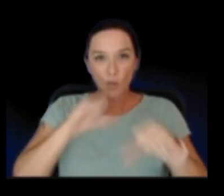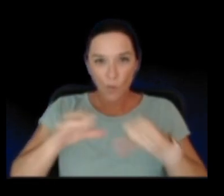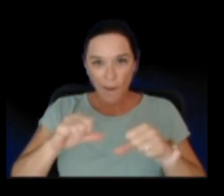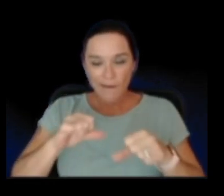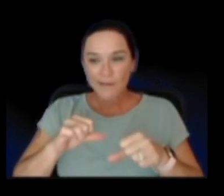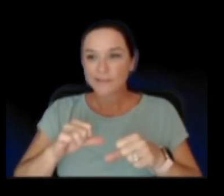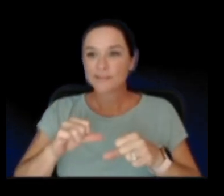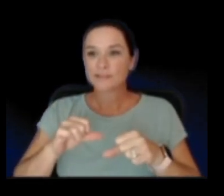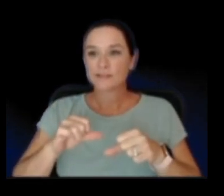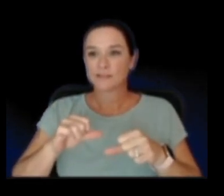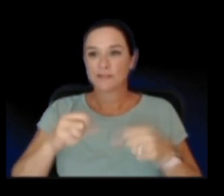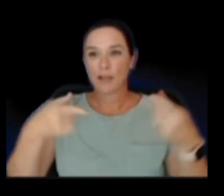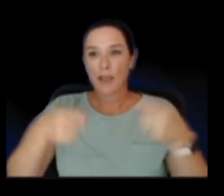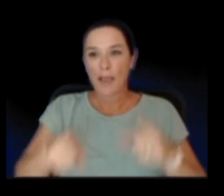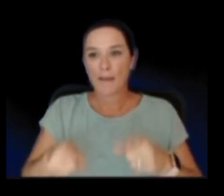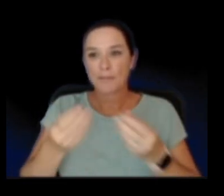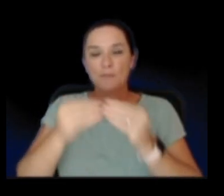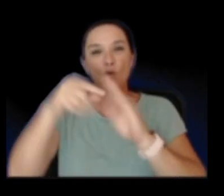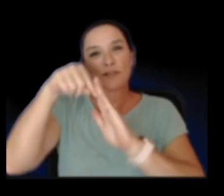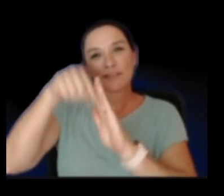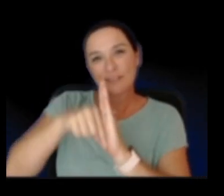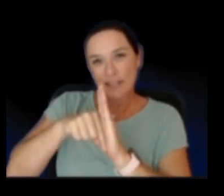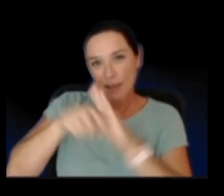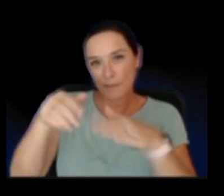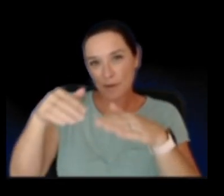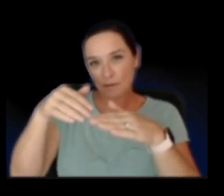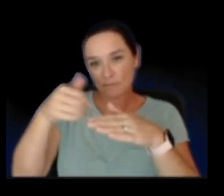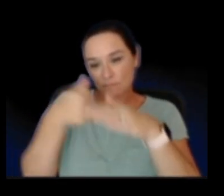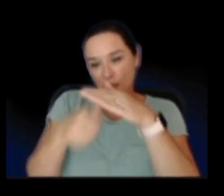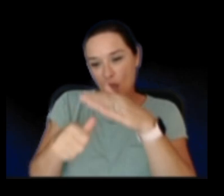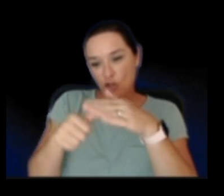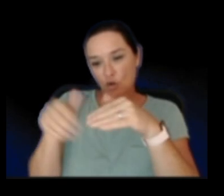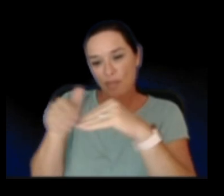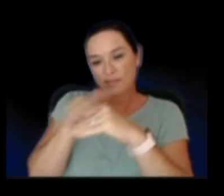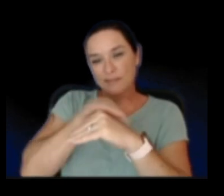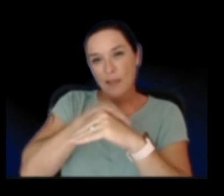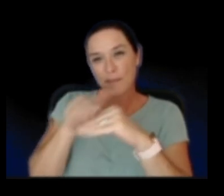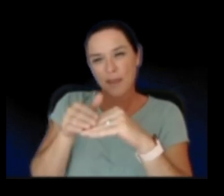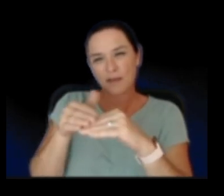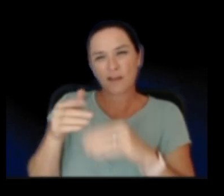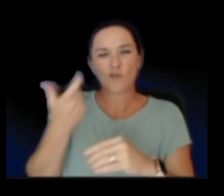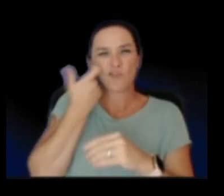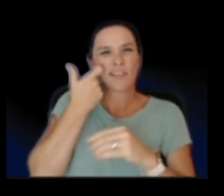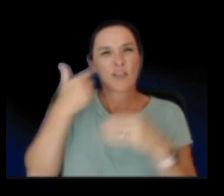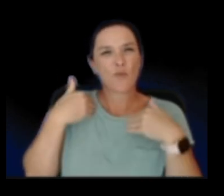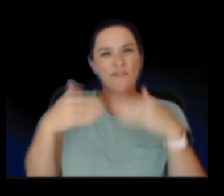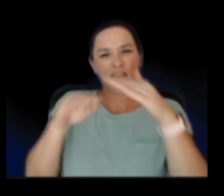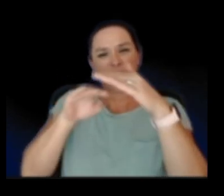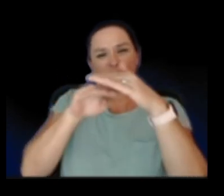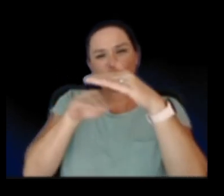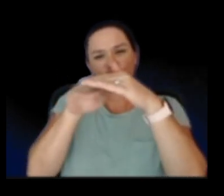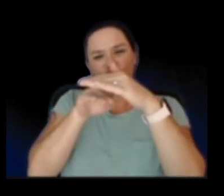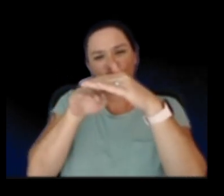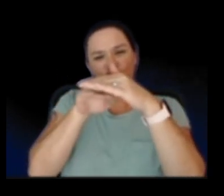recurring deeper under its summit than a shallower cluster that has been happening recently under the South Caldera.